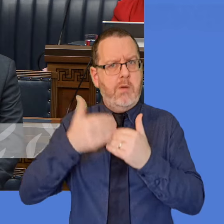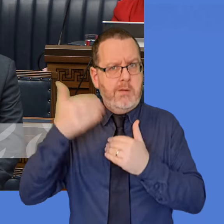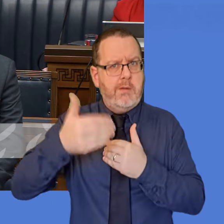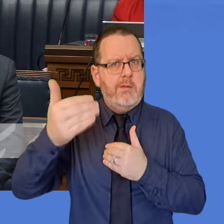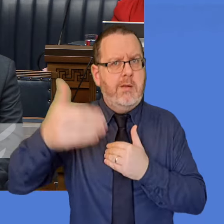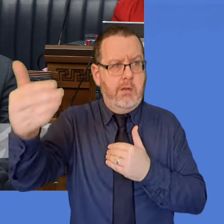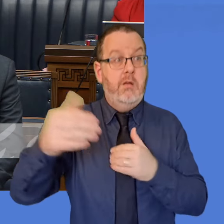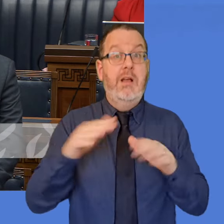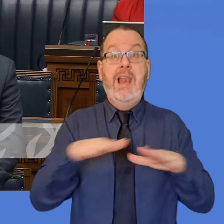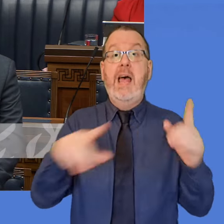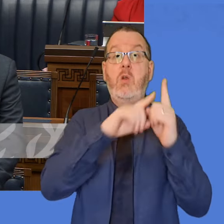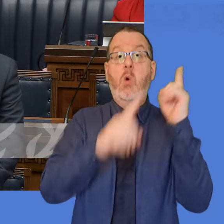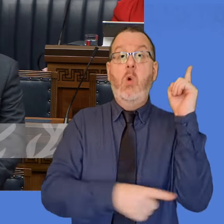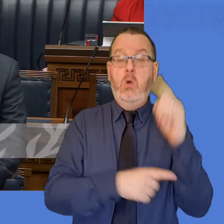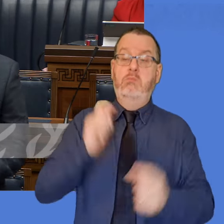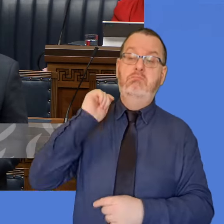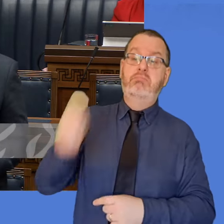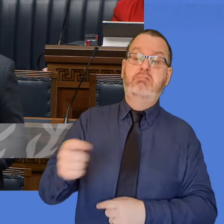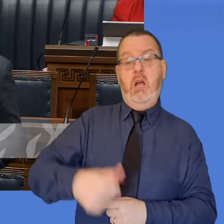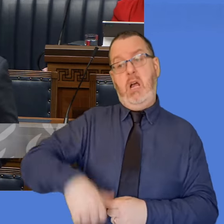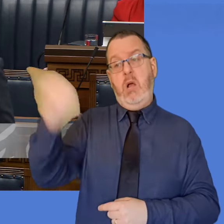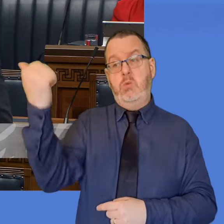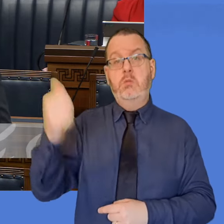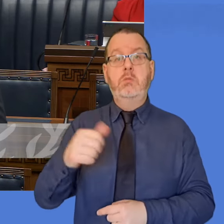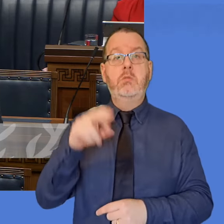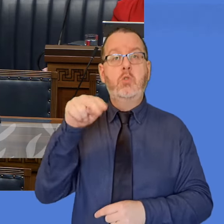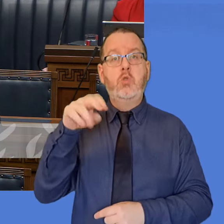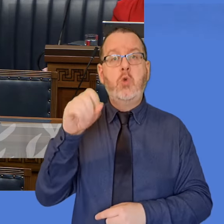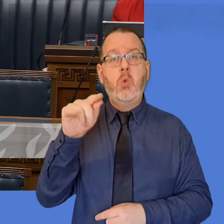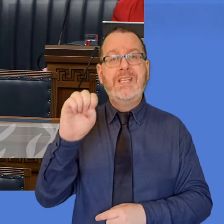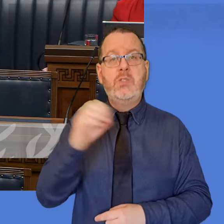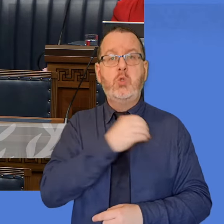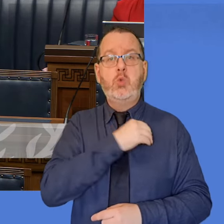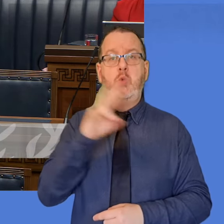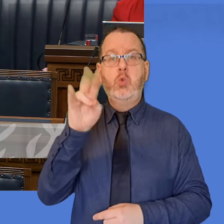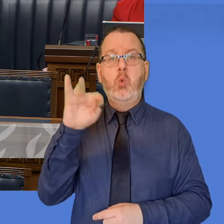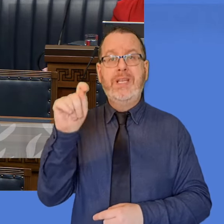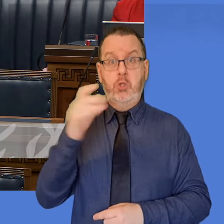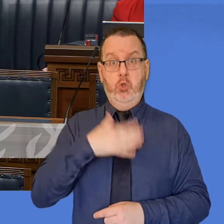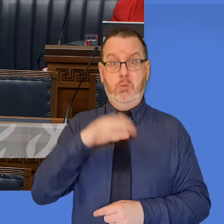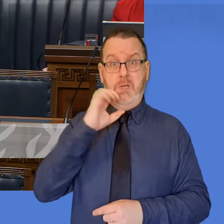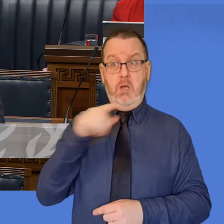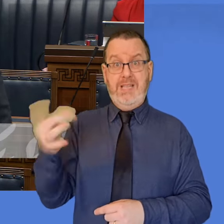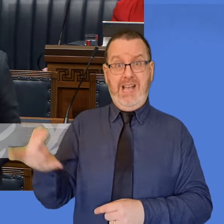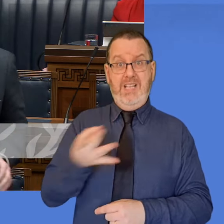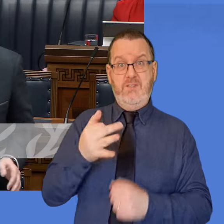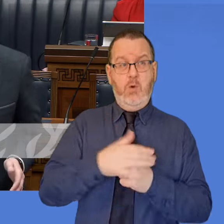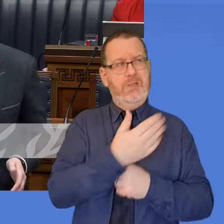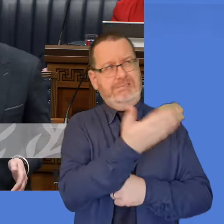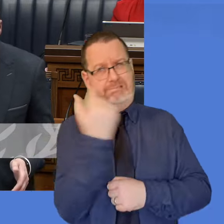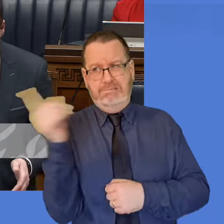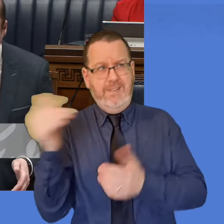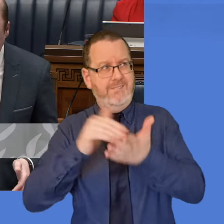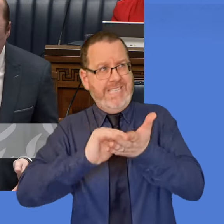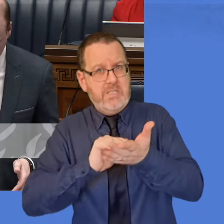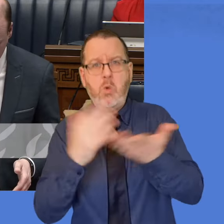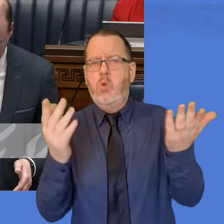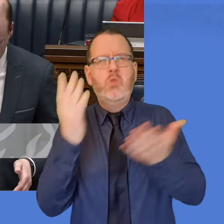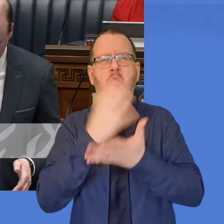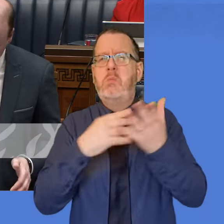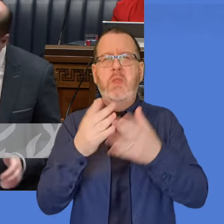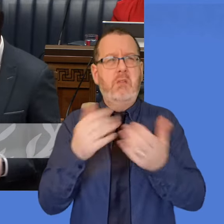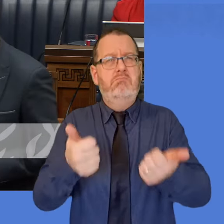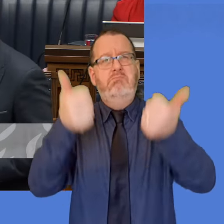because a tenant is asking for improvements or reasonable measures to be taken.